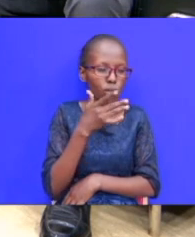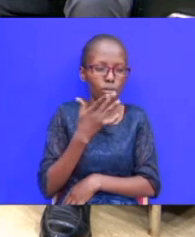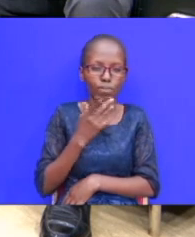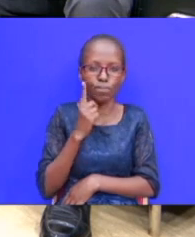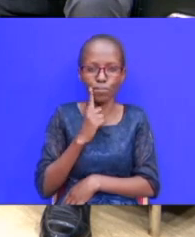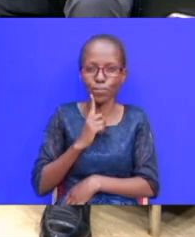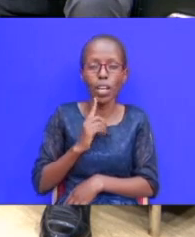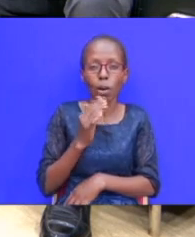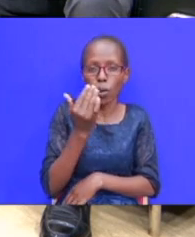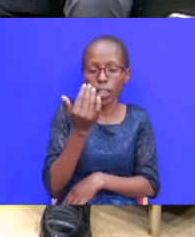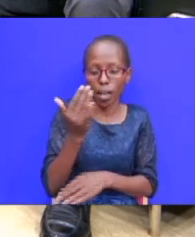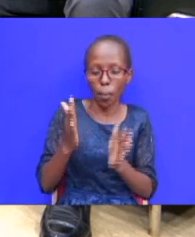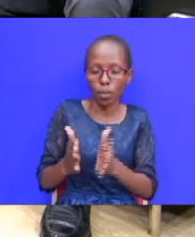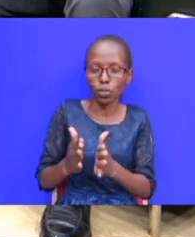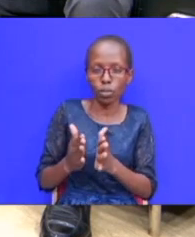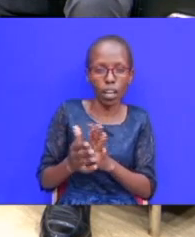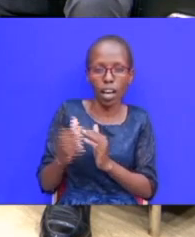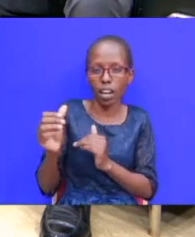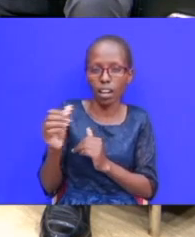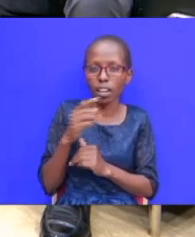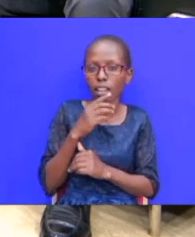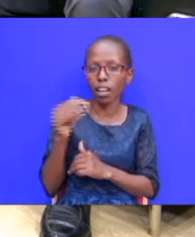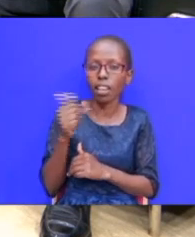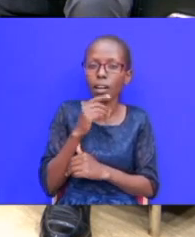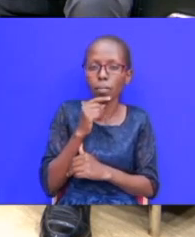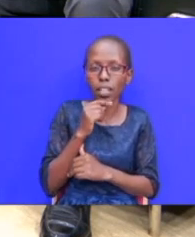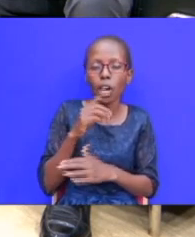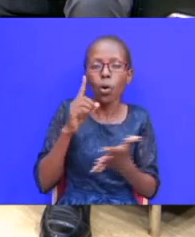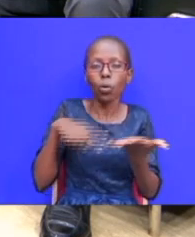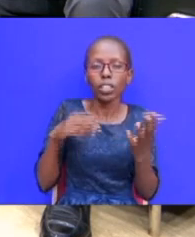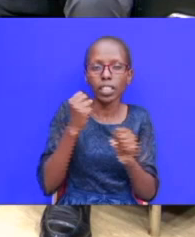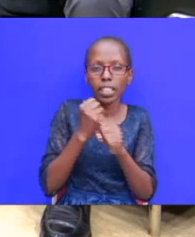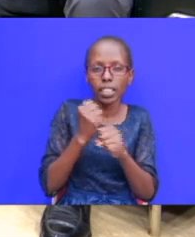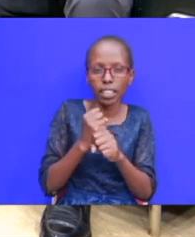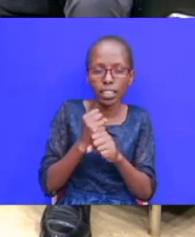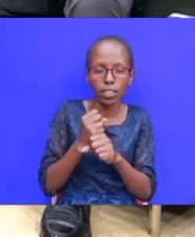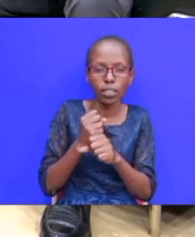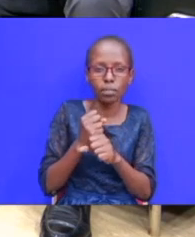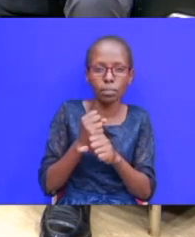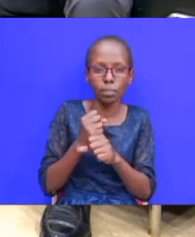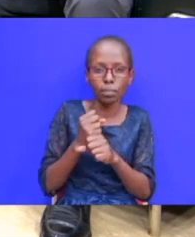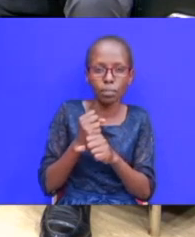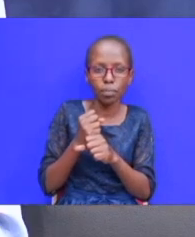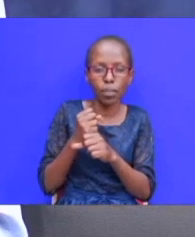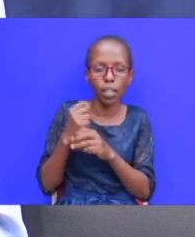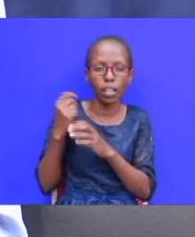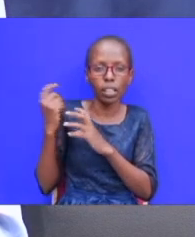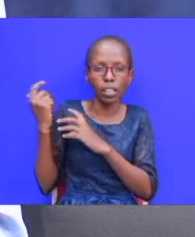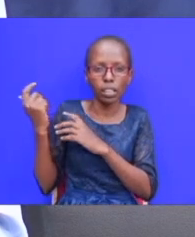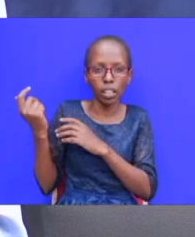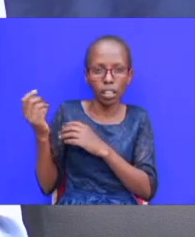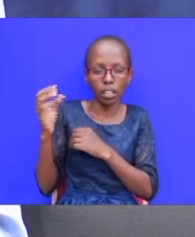who was a son of um and so what they did is they actually lured her and then the um she came